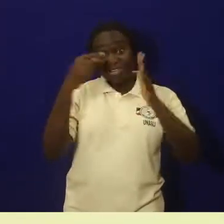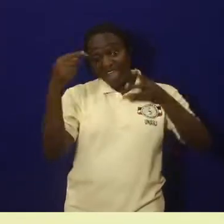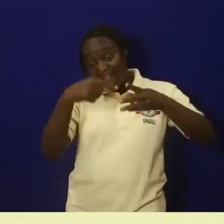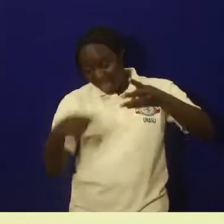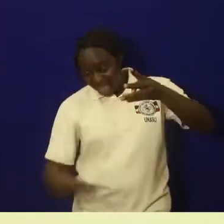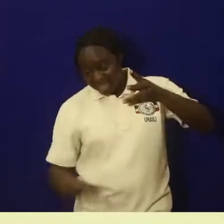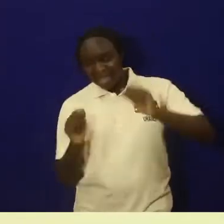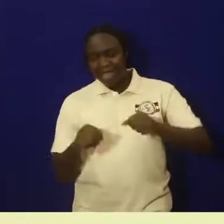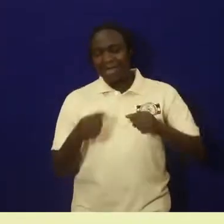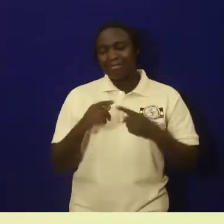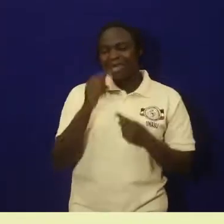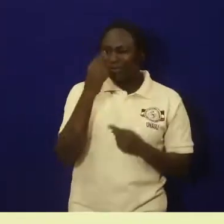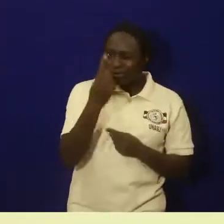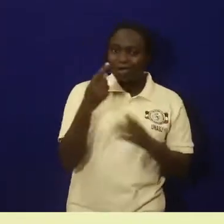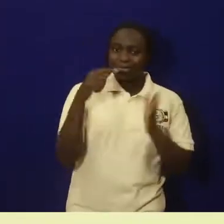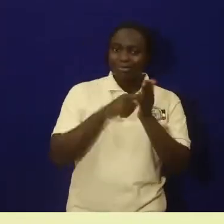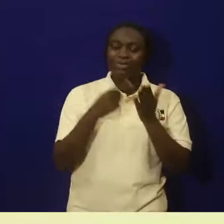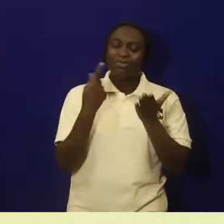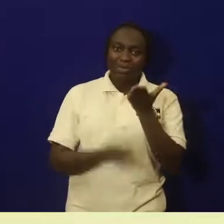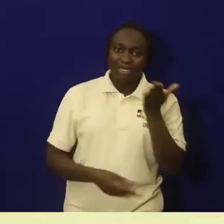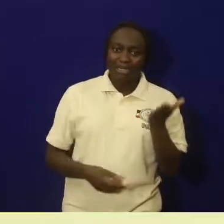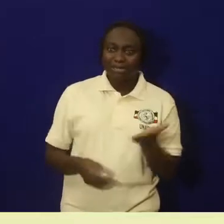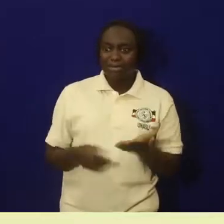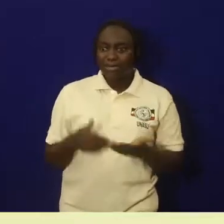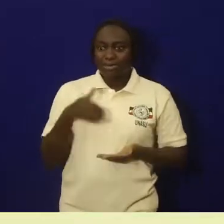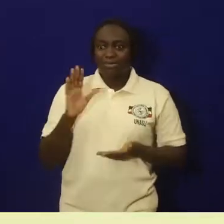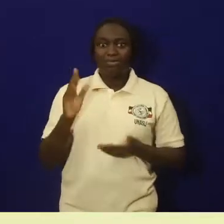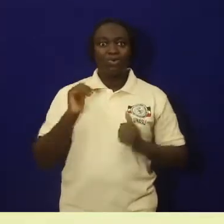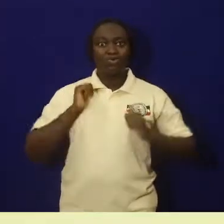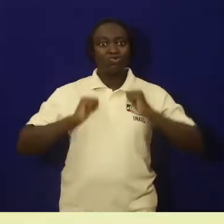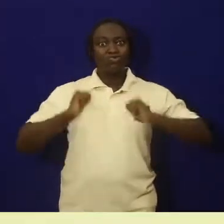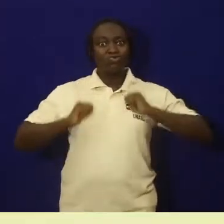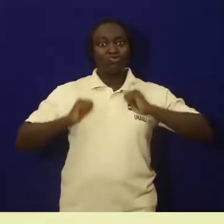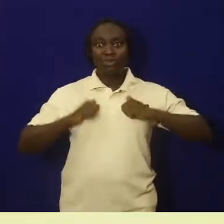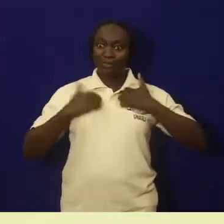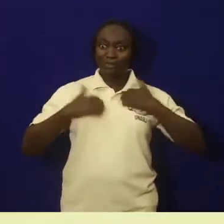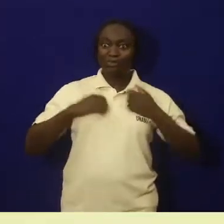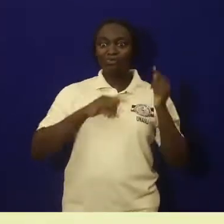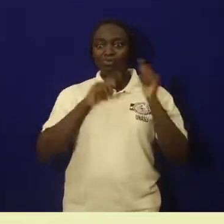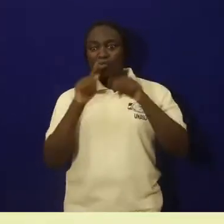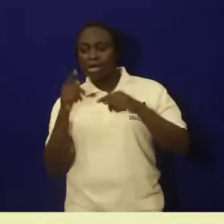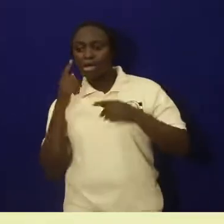tourist attraction,